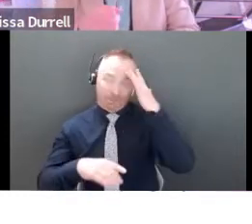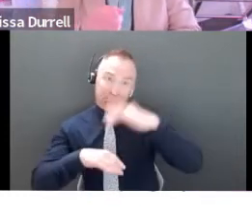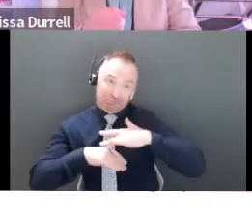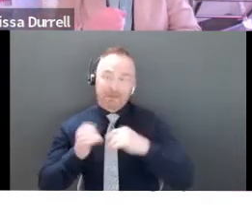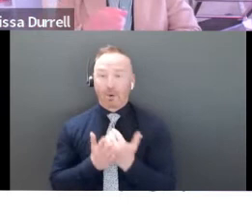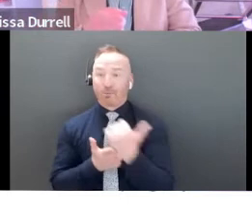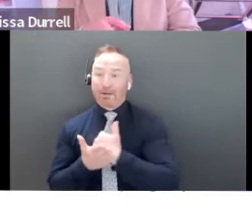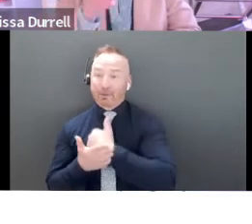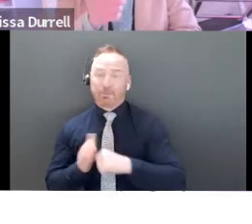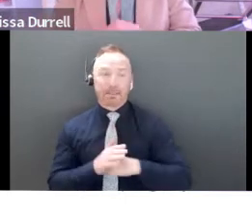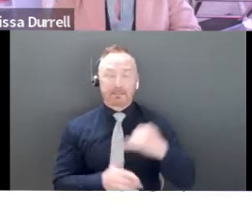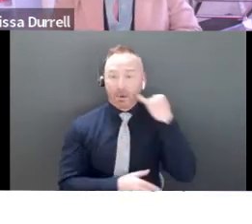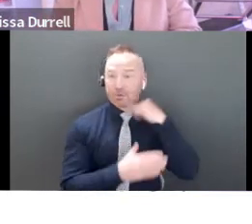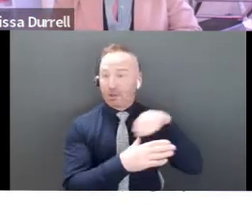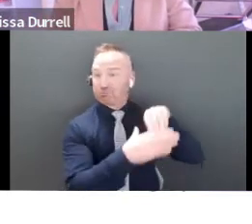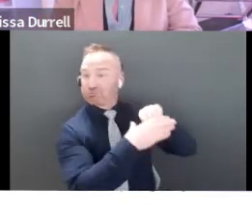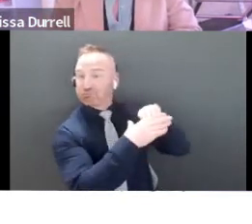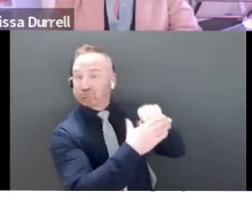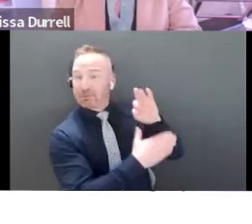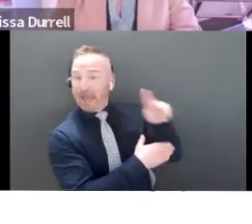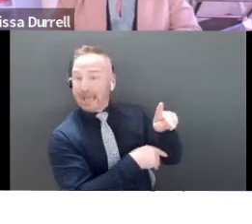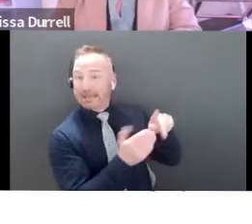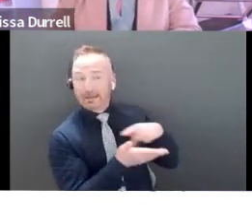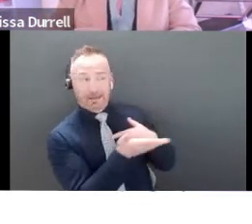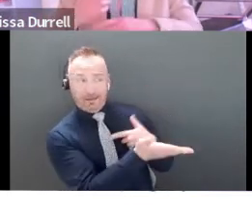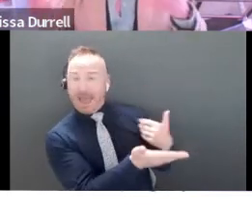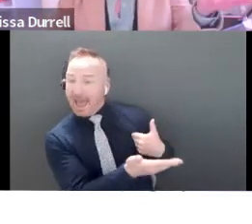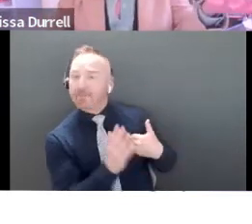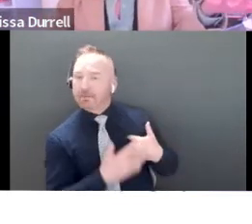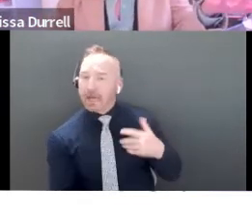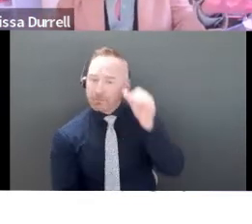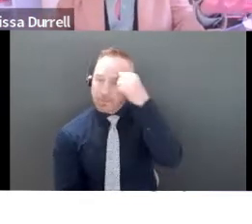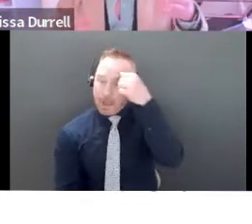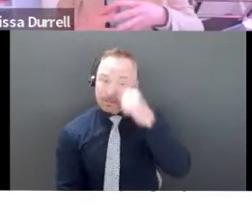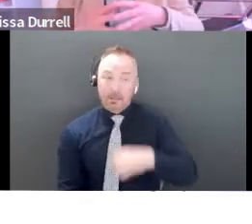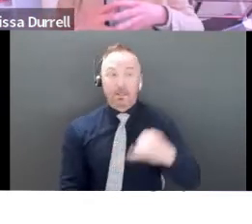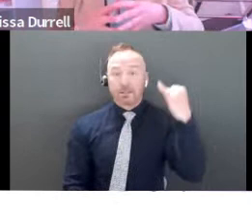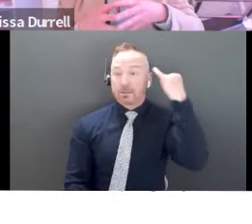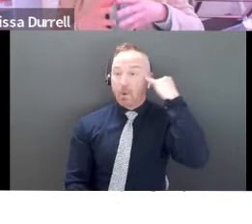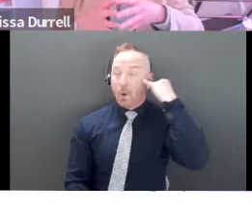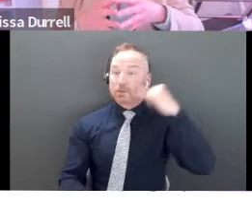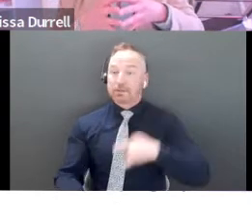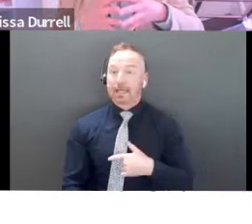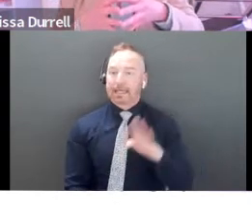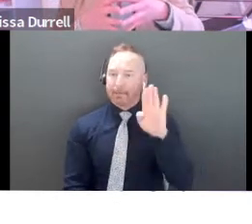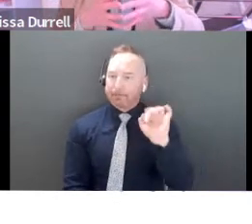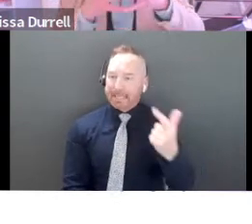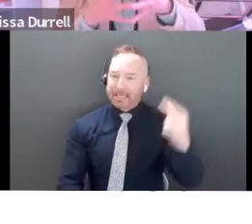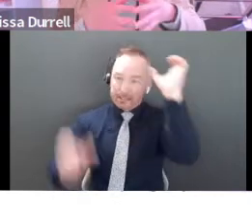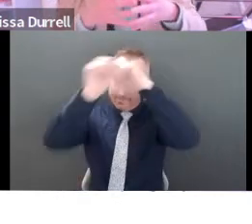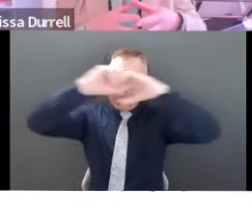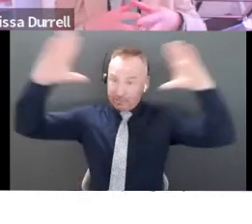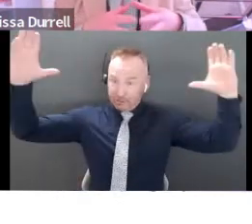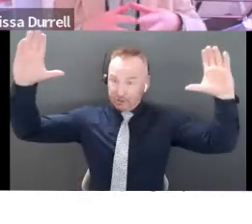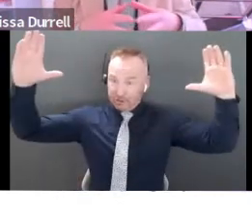at the end of the day, you're bringing money in the bank. Well, remind them of that. Um, and then if you have a big vision, uh, I always feel like for me, I